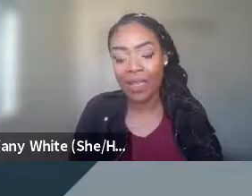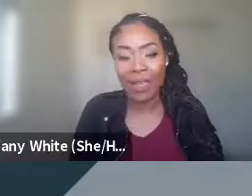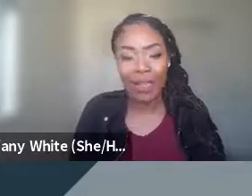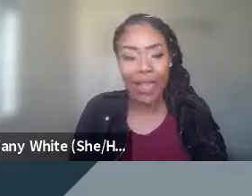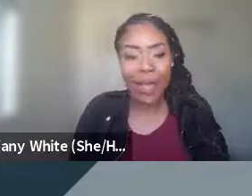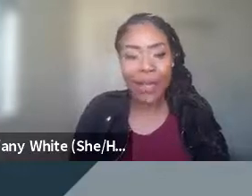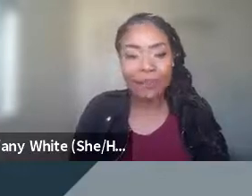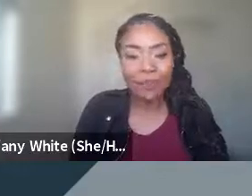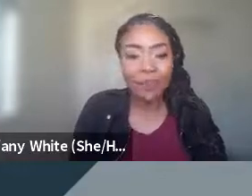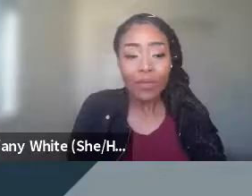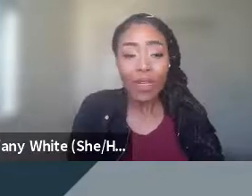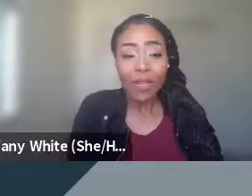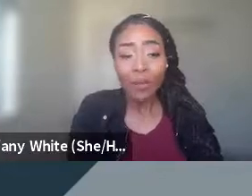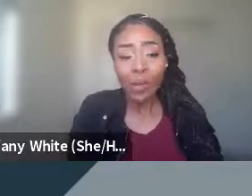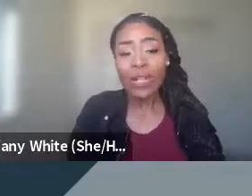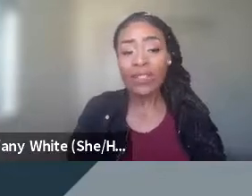like.